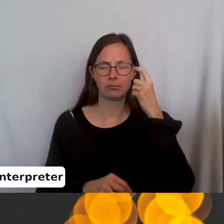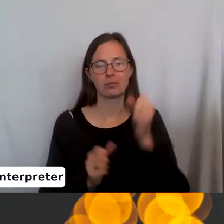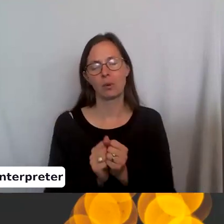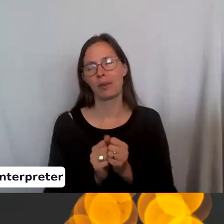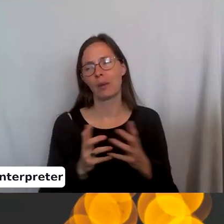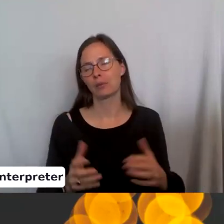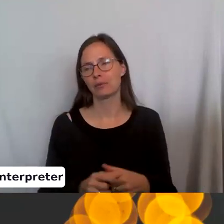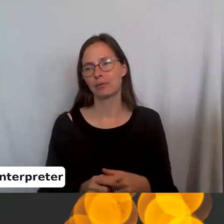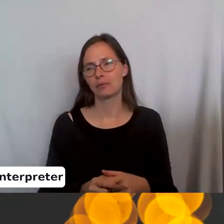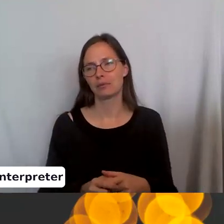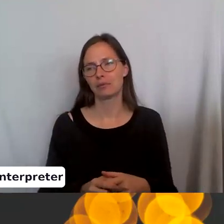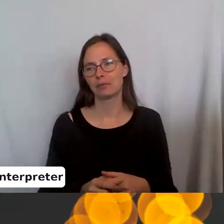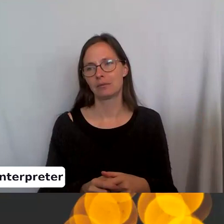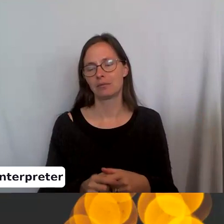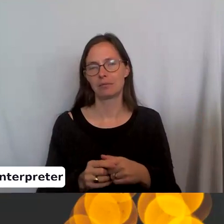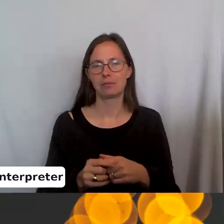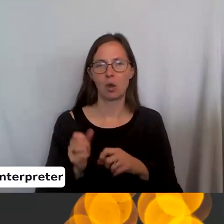sporting equipment.